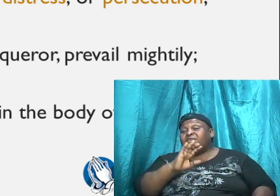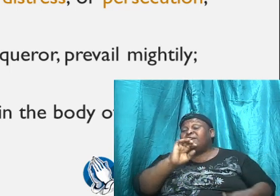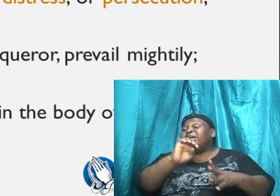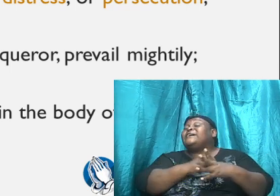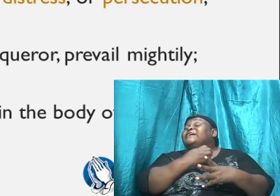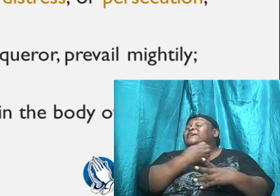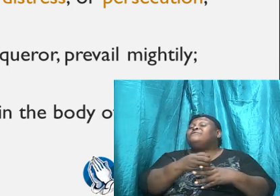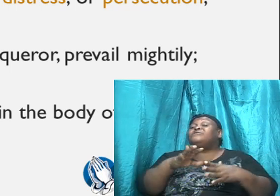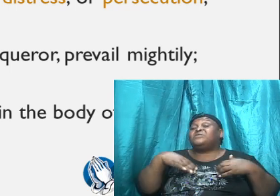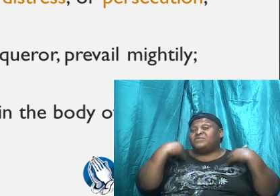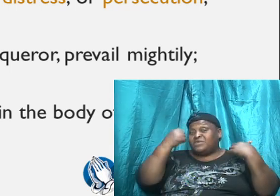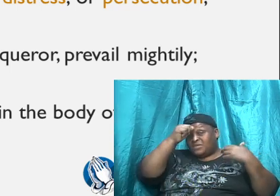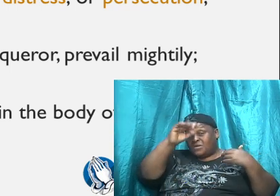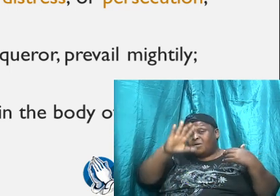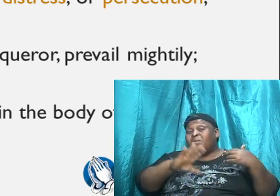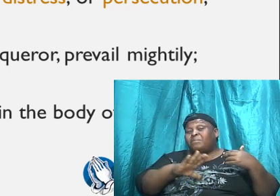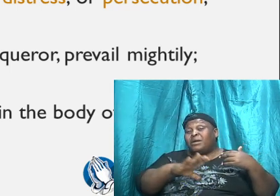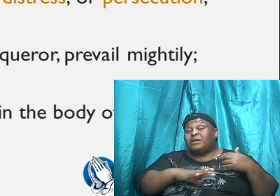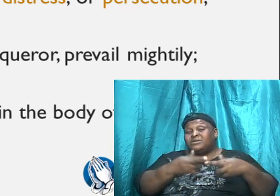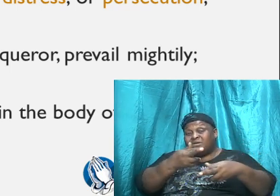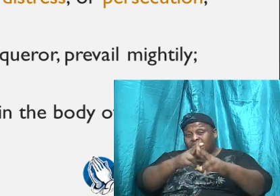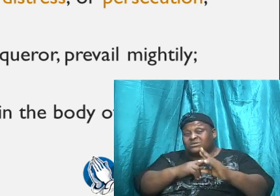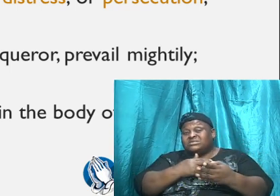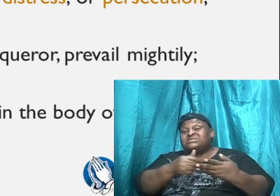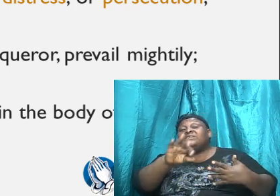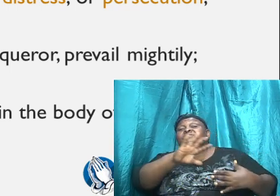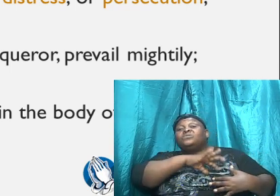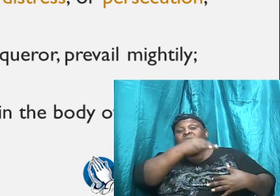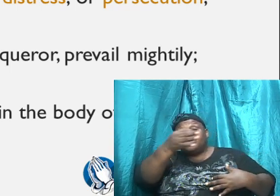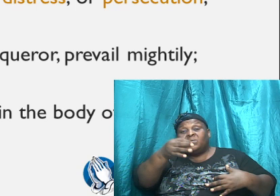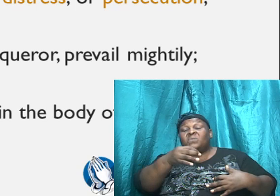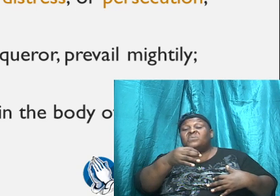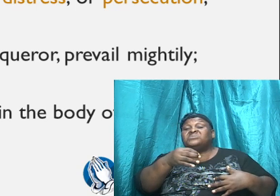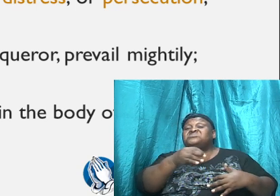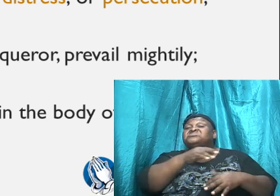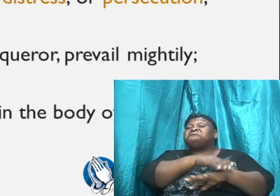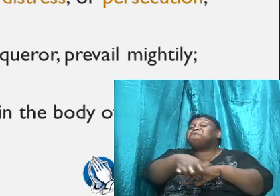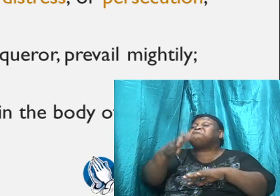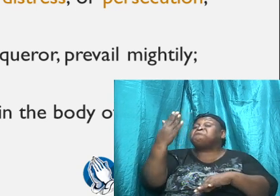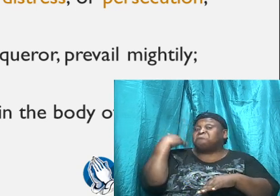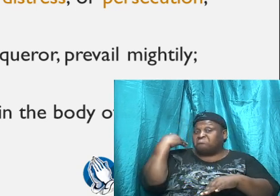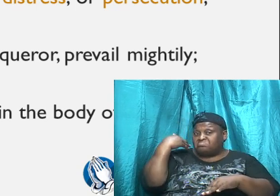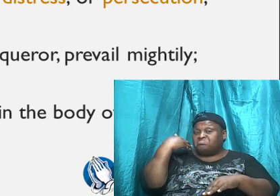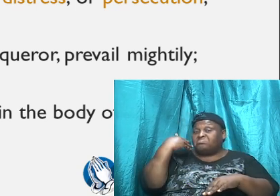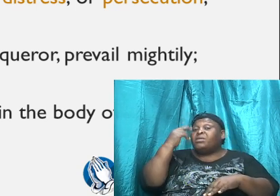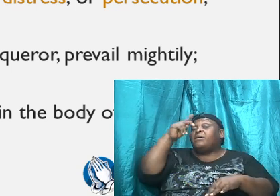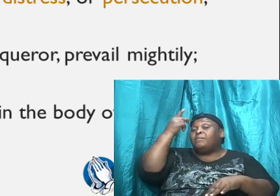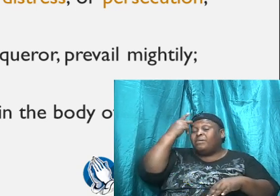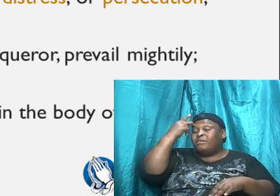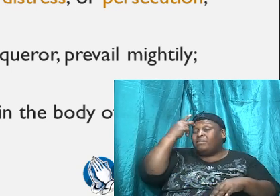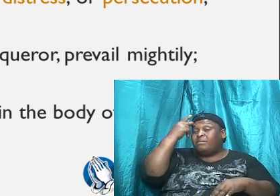just received the Holy Ghost last night, Paul was including him,